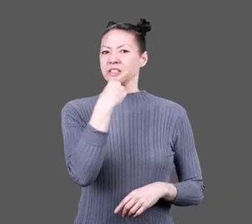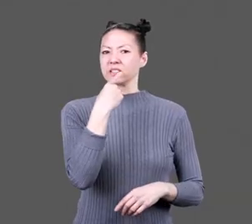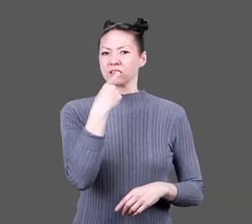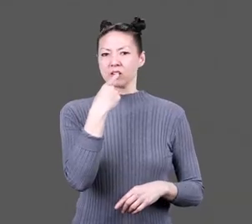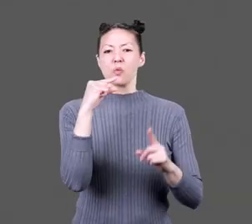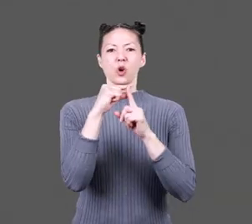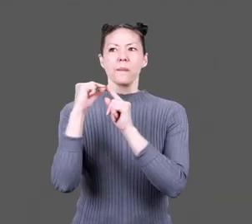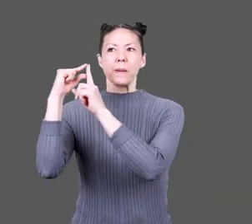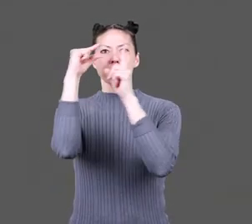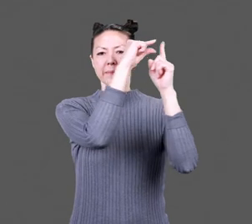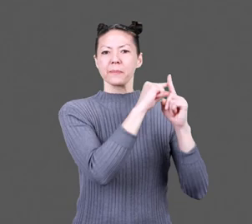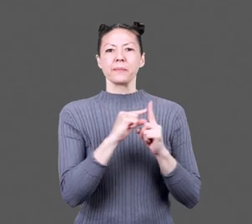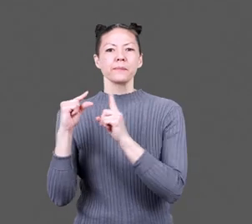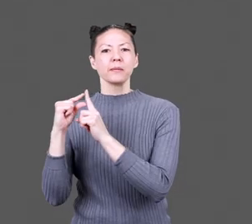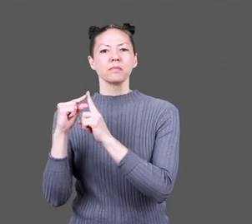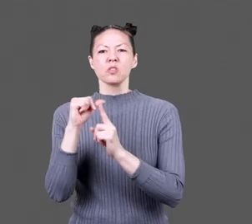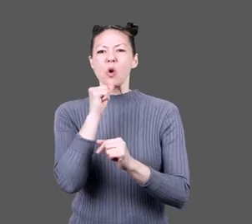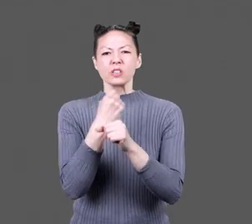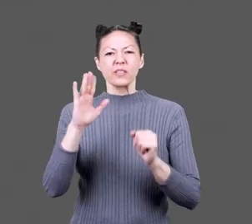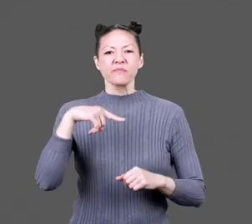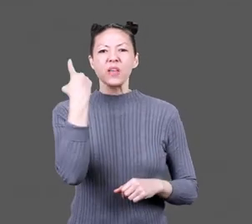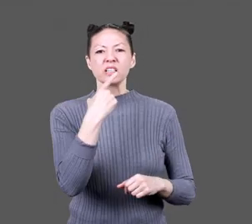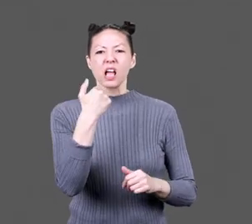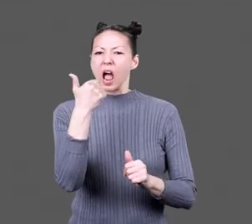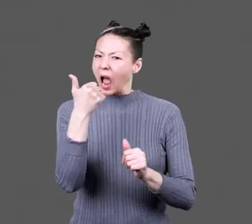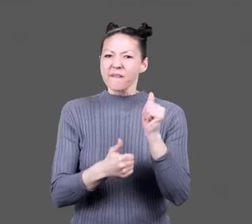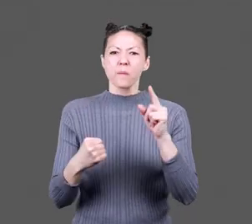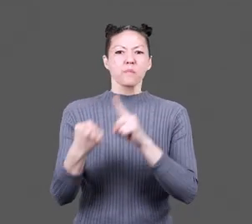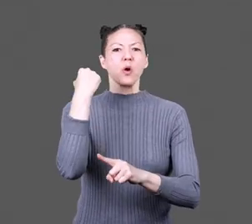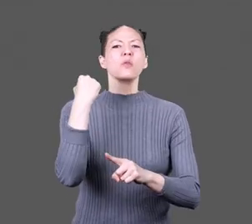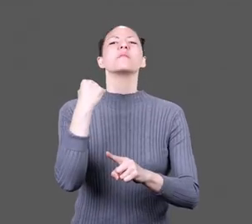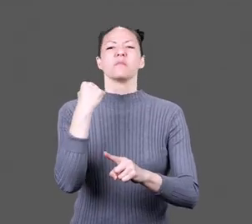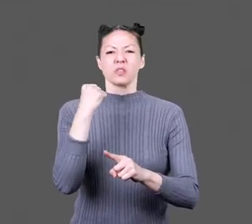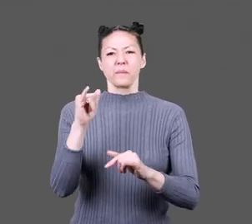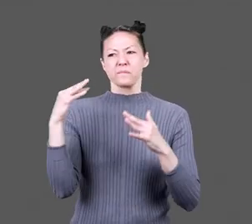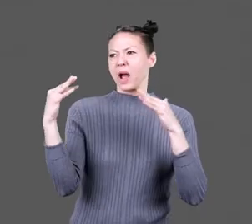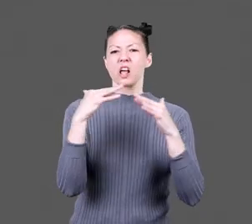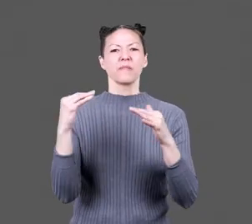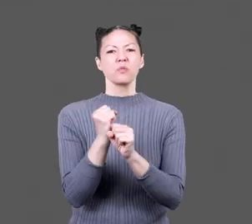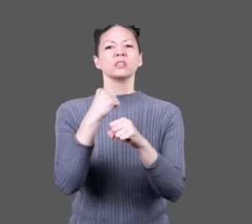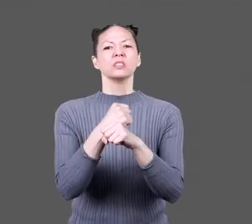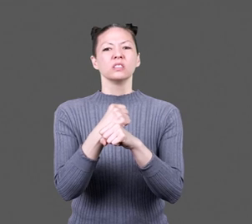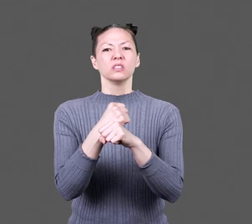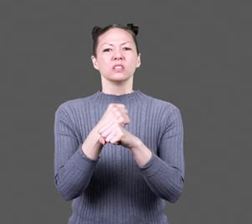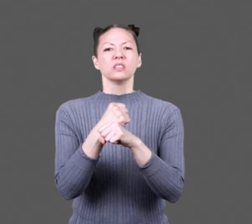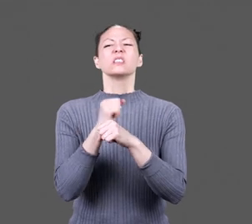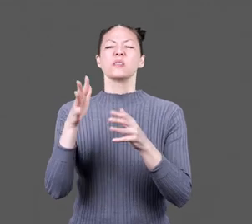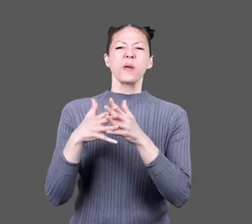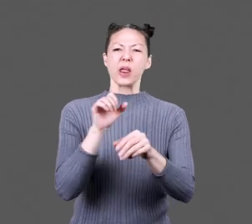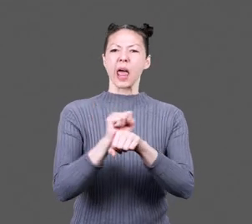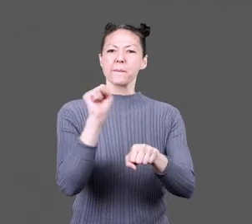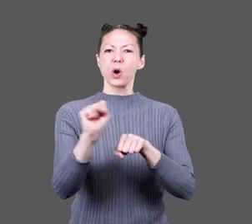face. Words surround the picture. Don't save his face. Every blow counts in the battle for production. The fist has a tattoo.